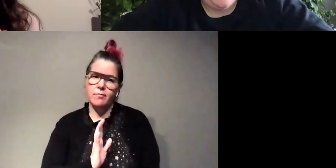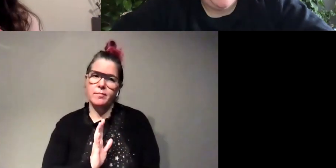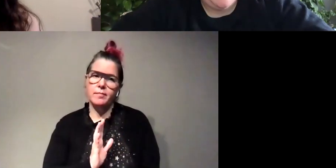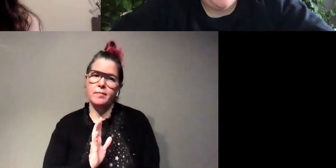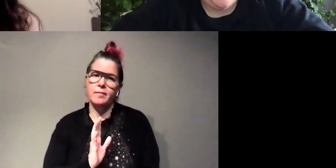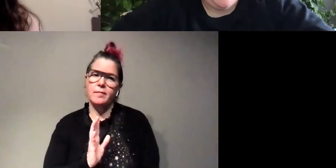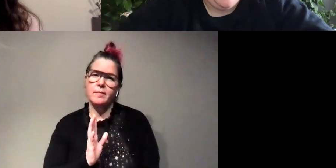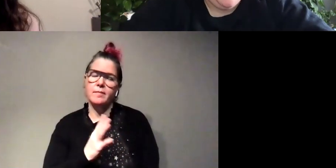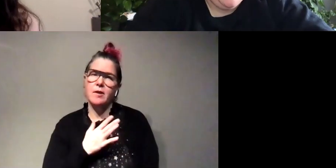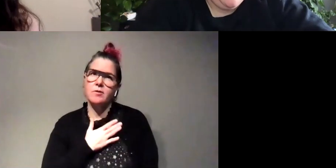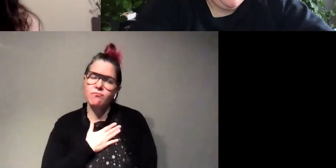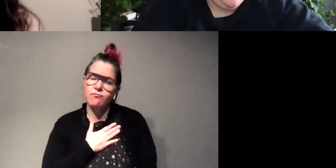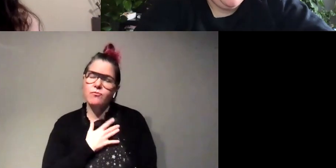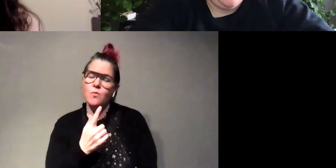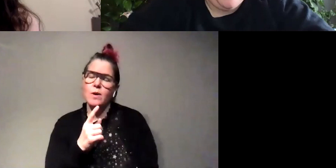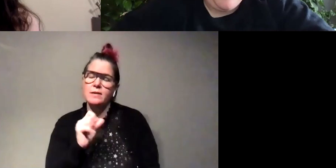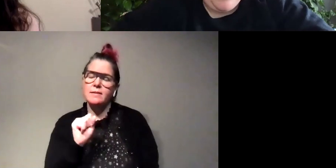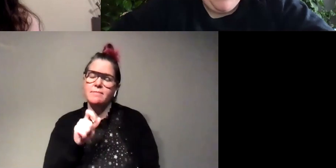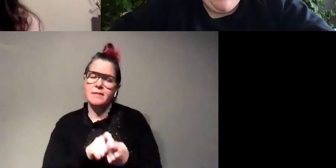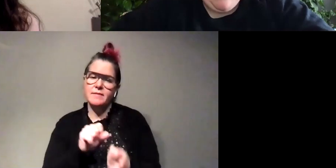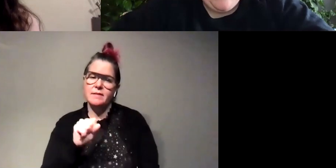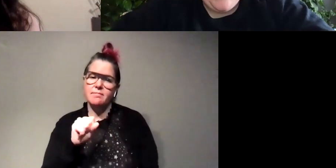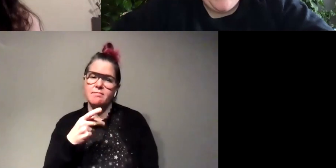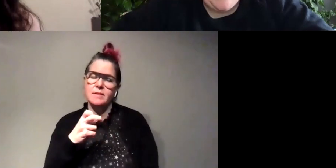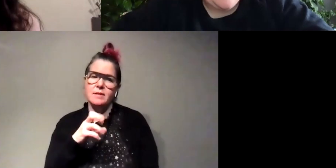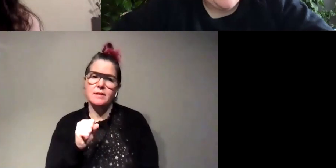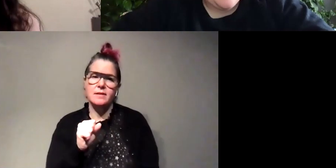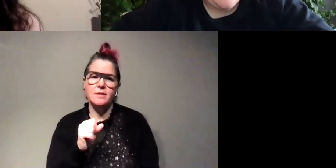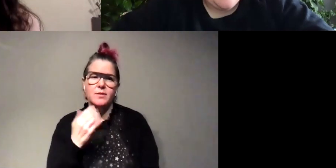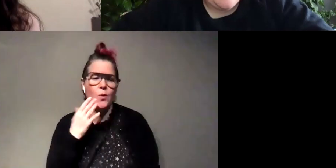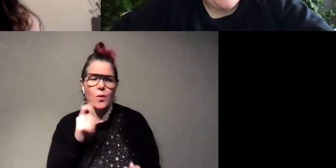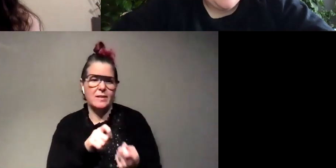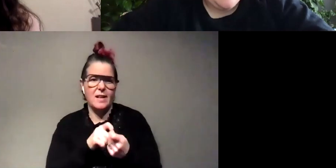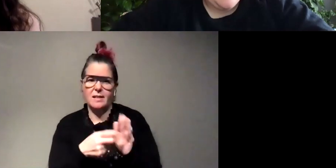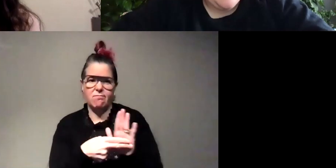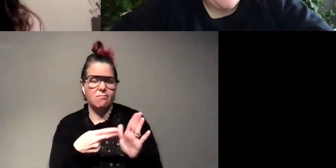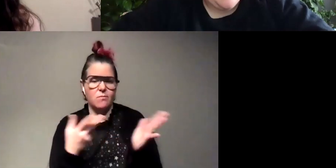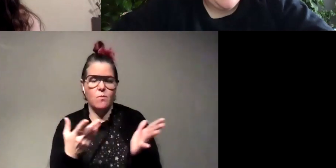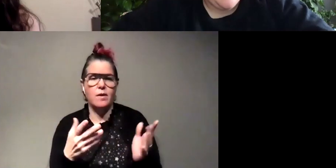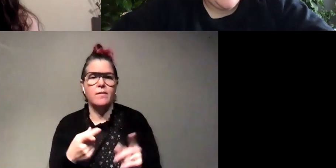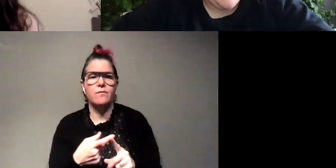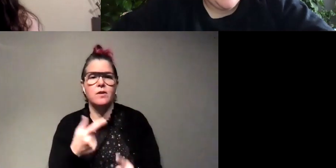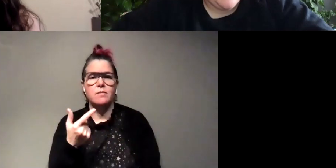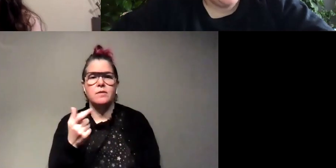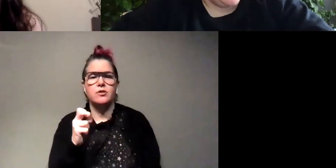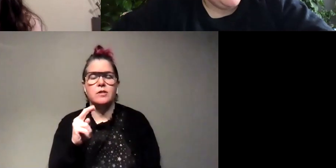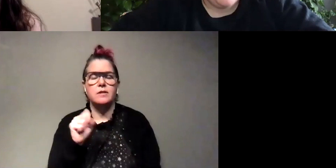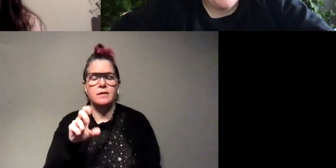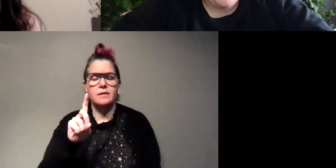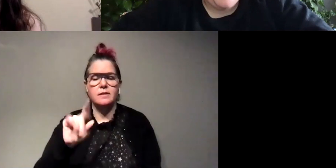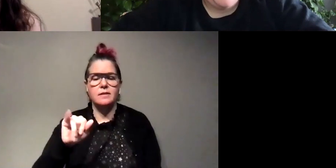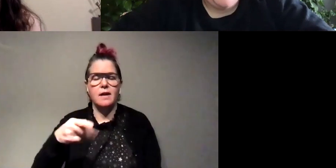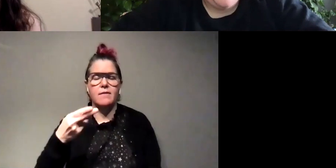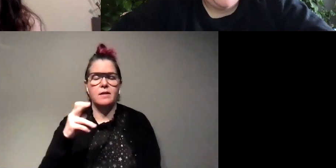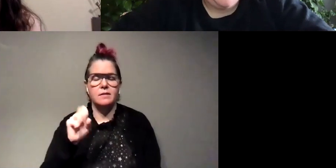nostalgic for there's a species um we actually don't know what specific species is but it's from the genus diaphanes and it's